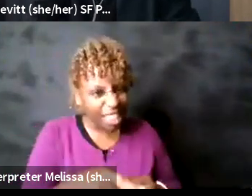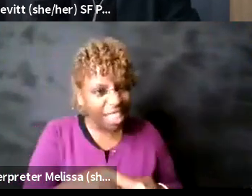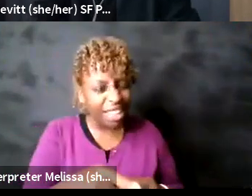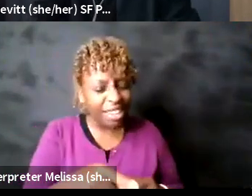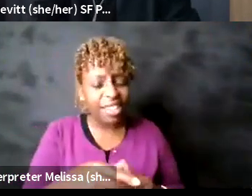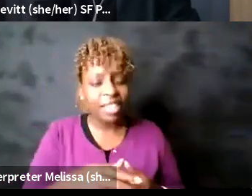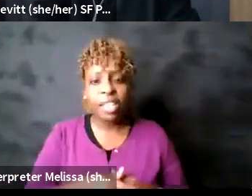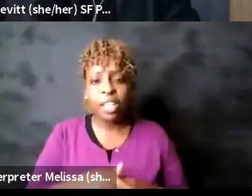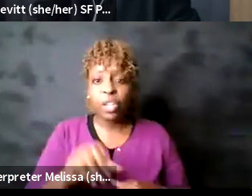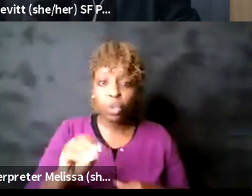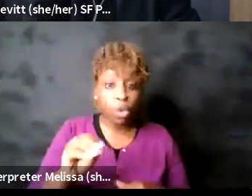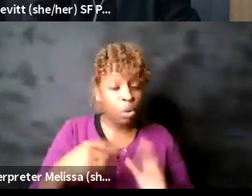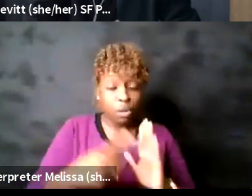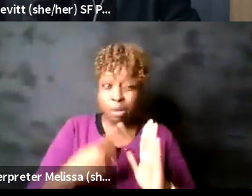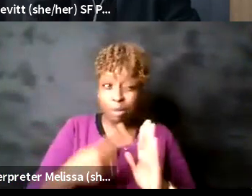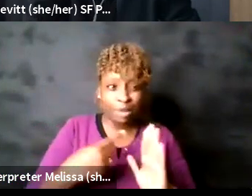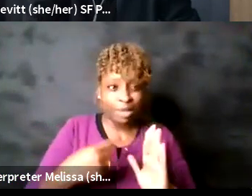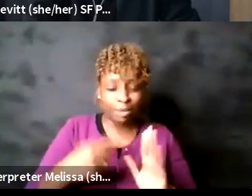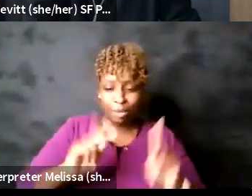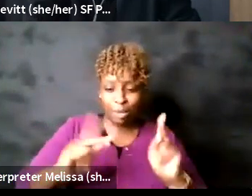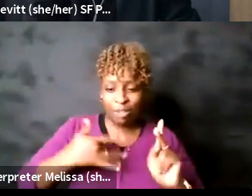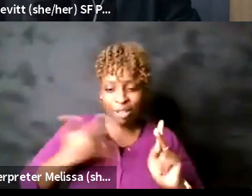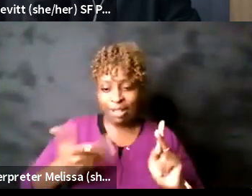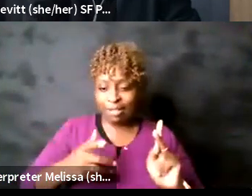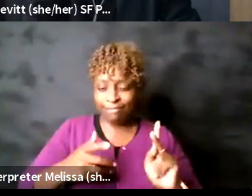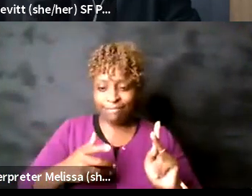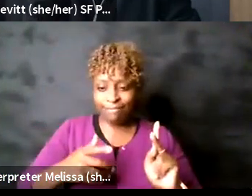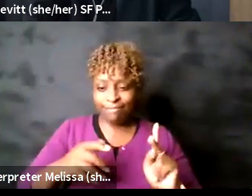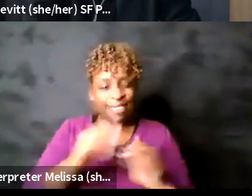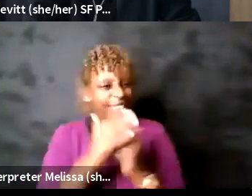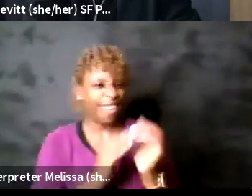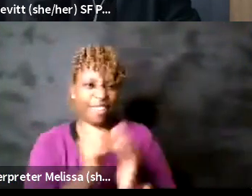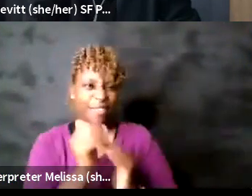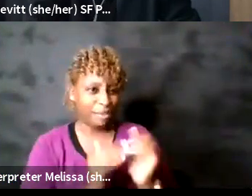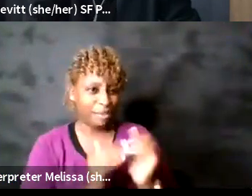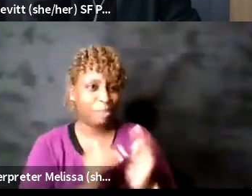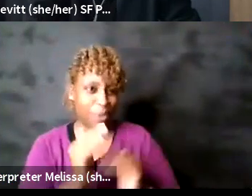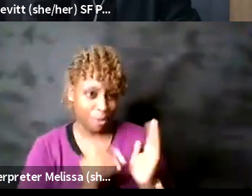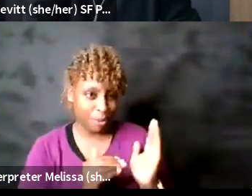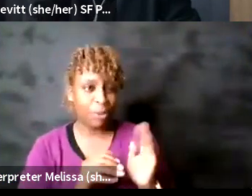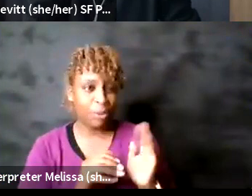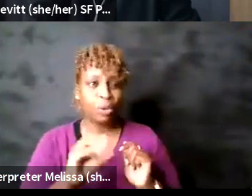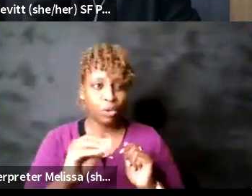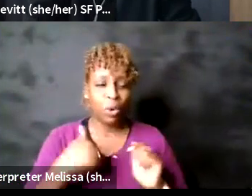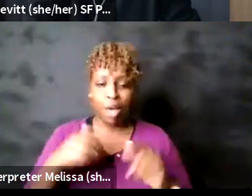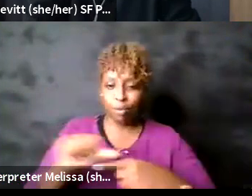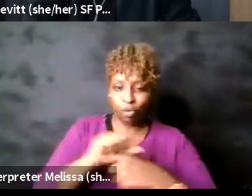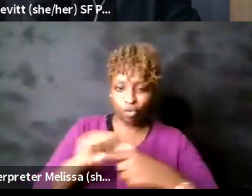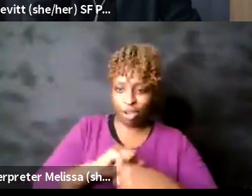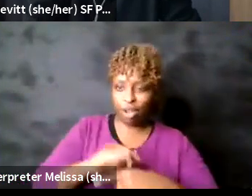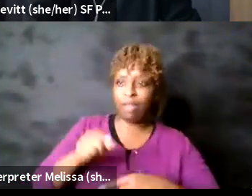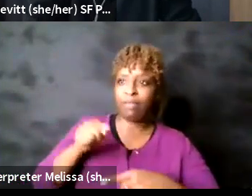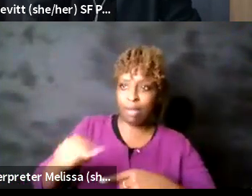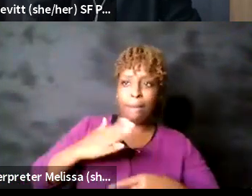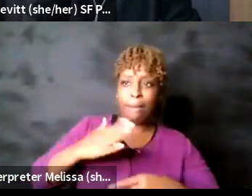struggle with making sure that like my front of house staff understands that my experience as a house manager is probably unlike